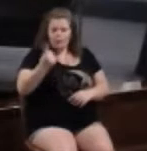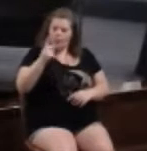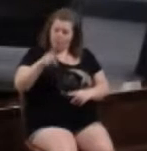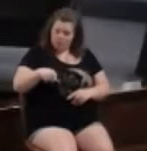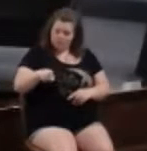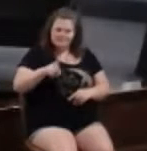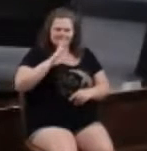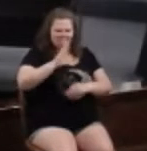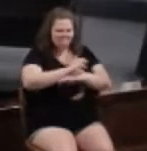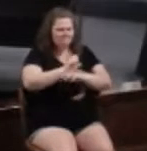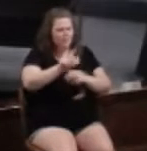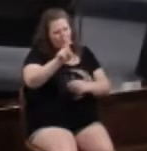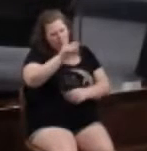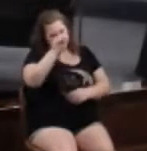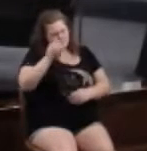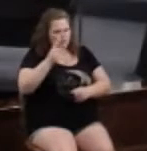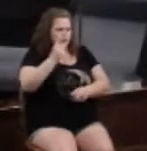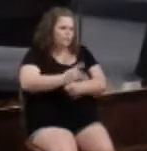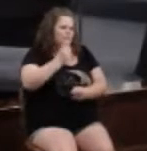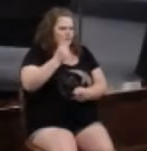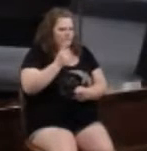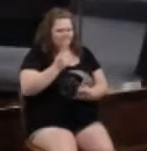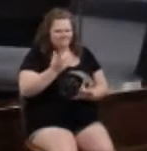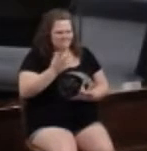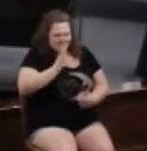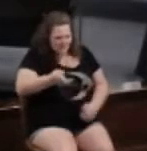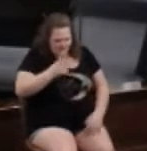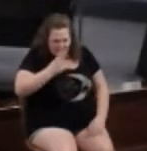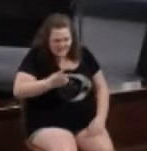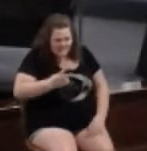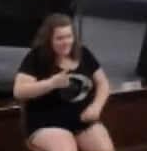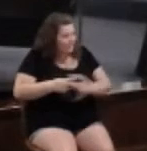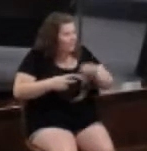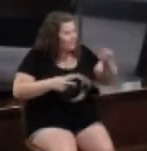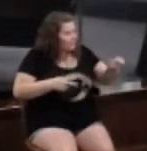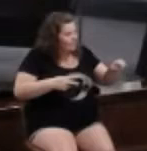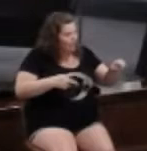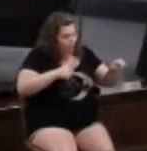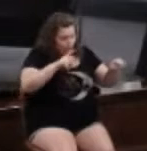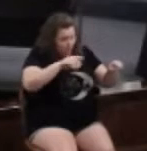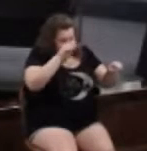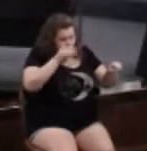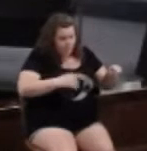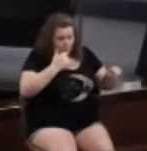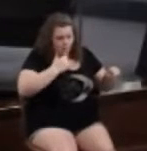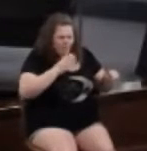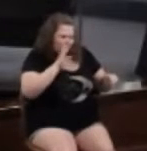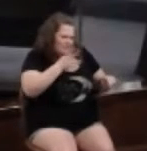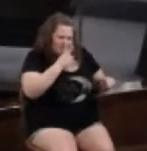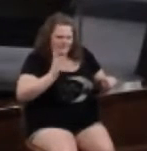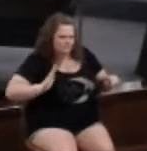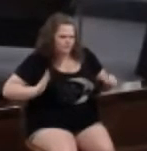in the right and the other person was 100% in the wrong.